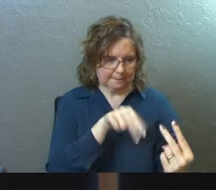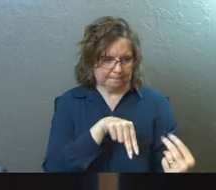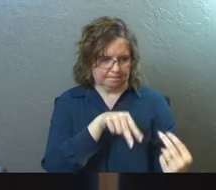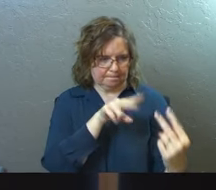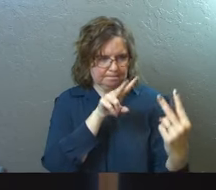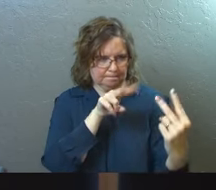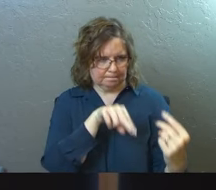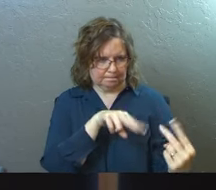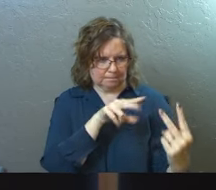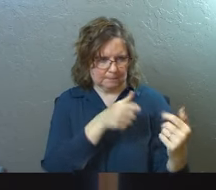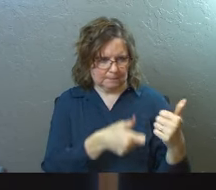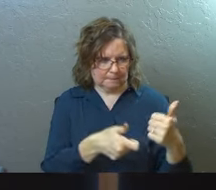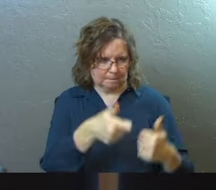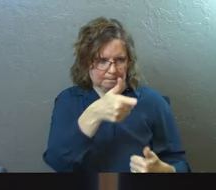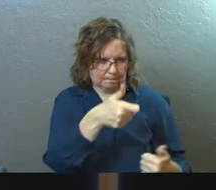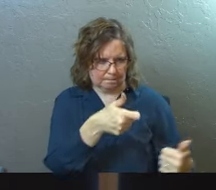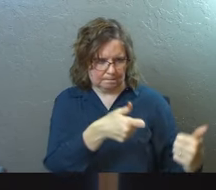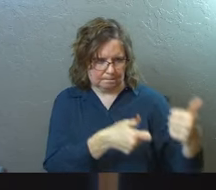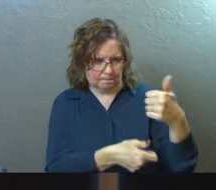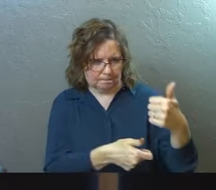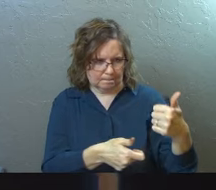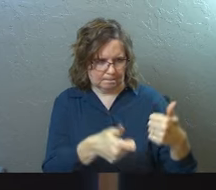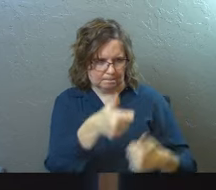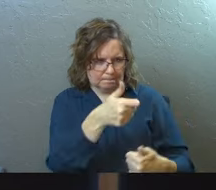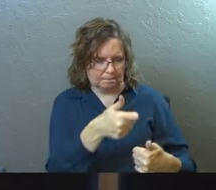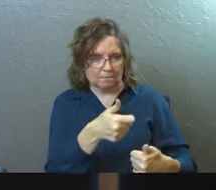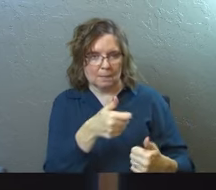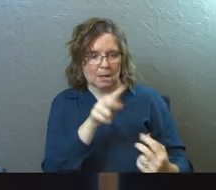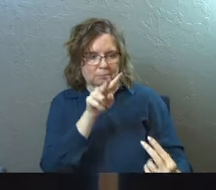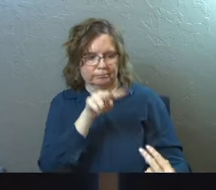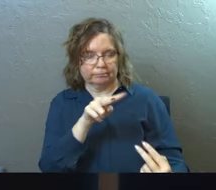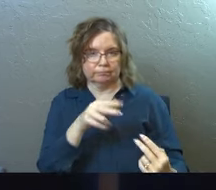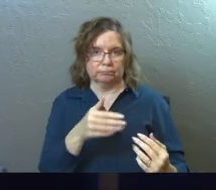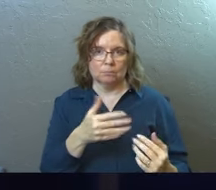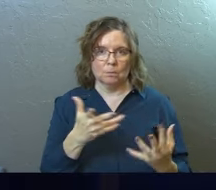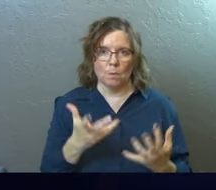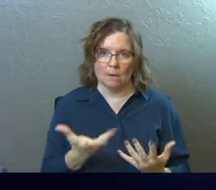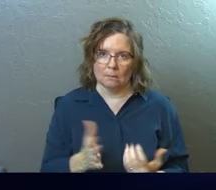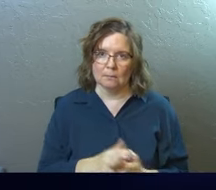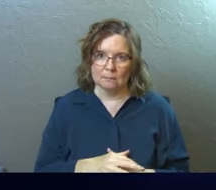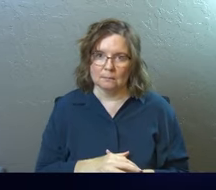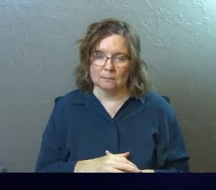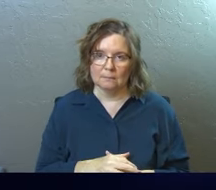for a strategic position he can assume and hold over against that person.